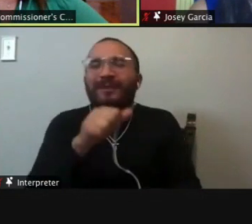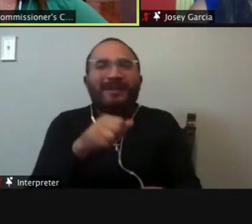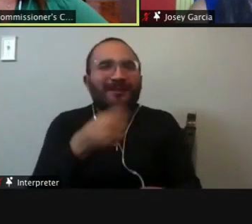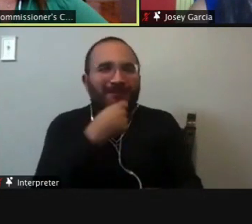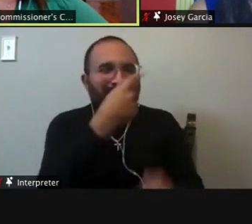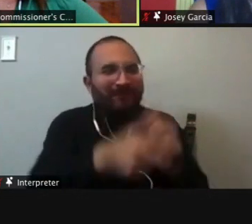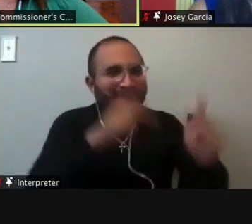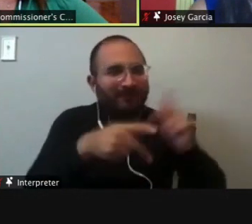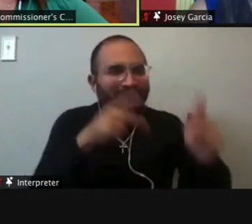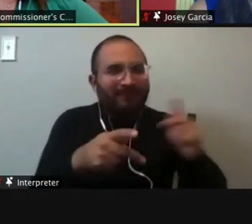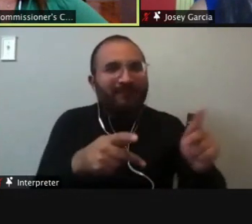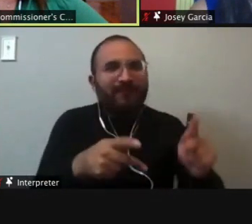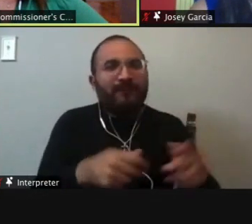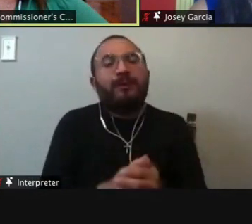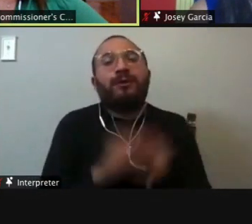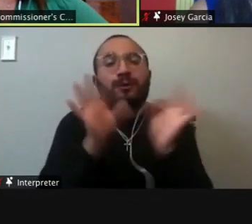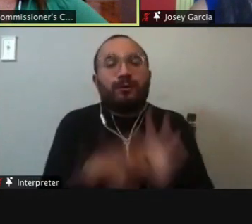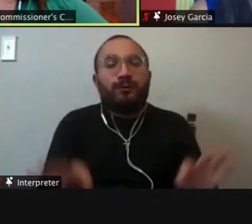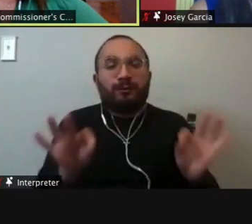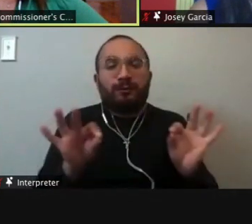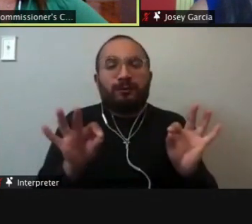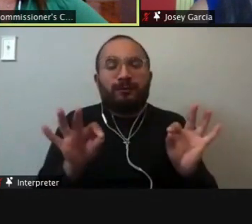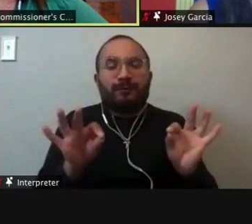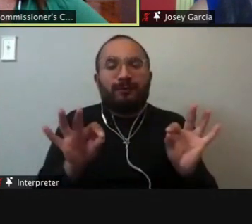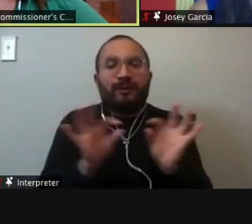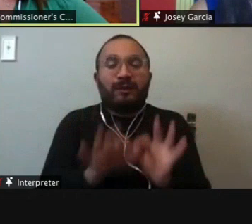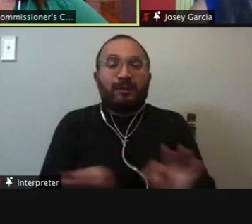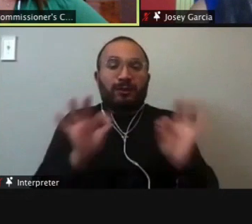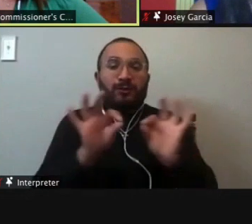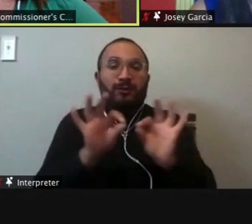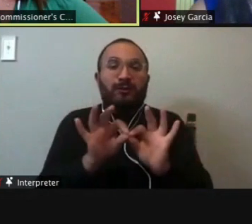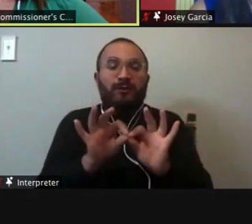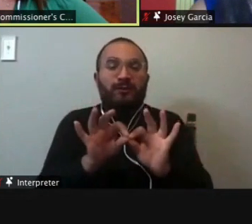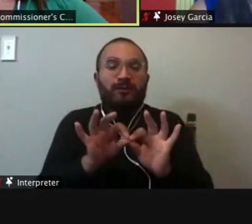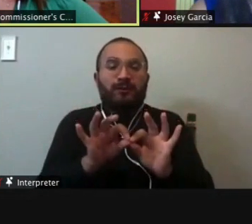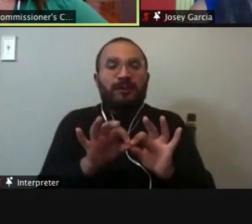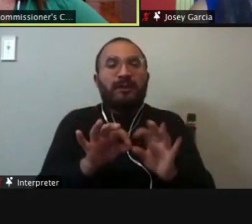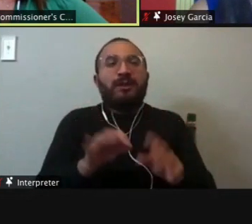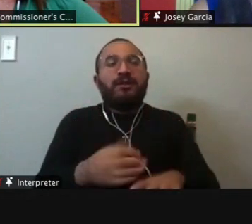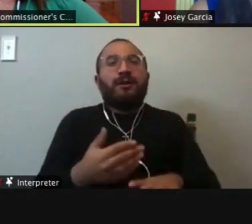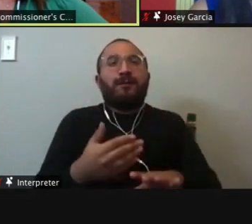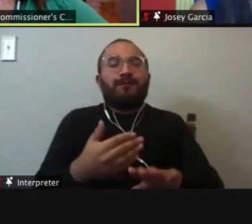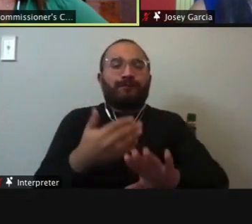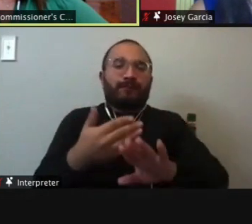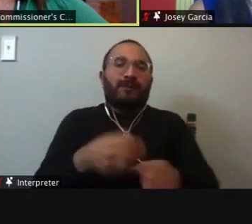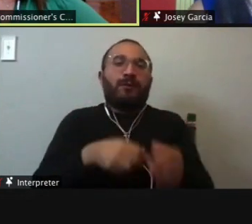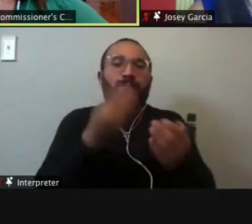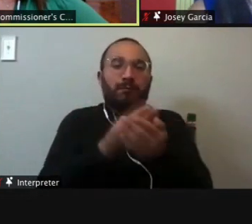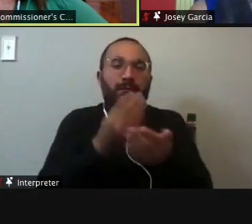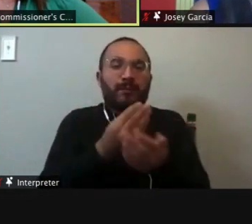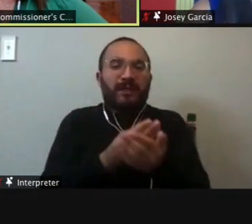uh, your voice, um, from the budget for the following year. And it usually occurs the week before the budget's approved.